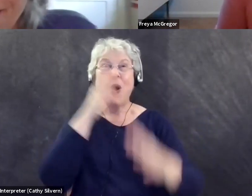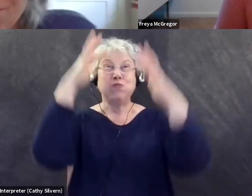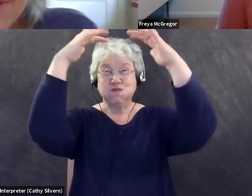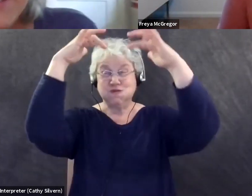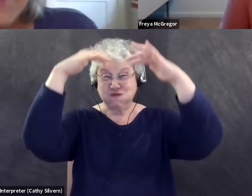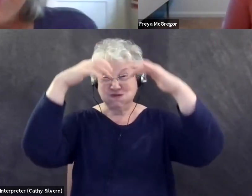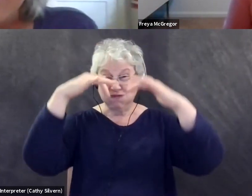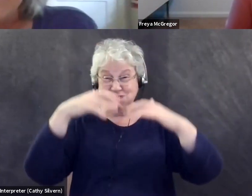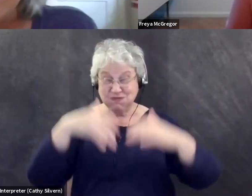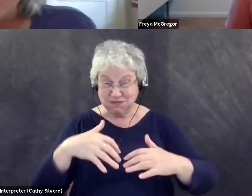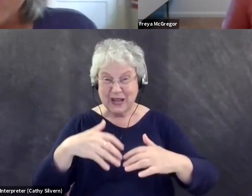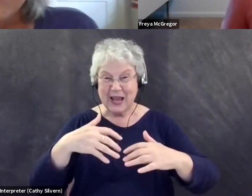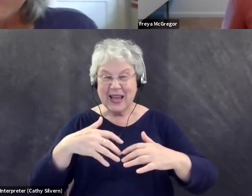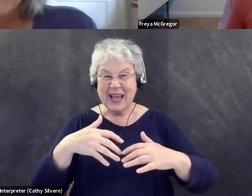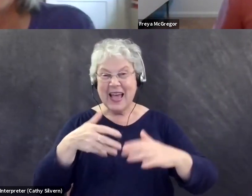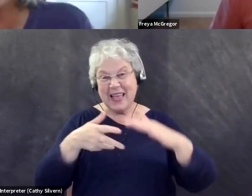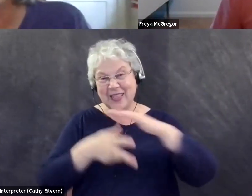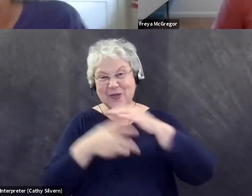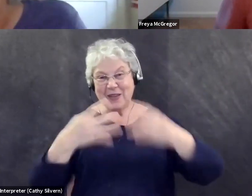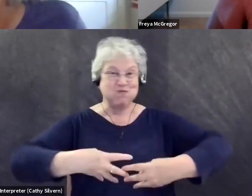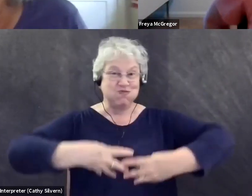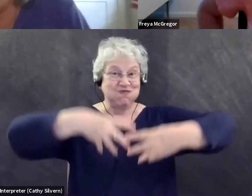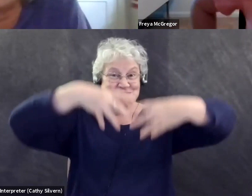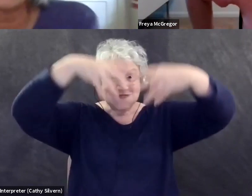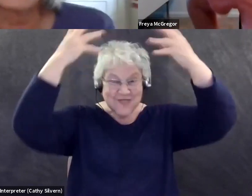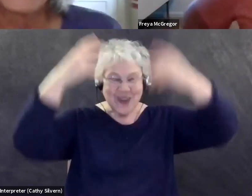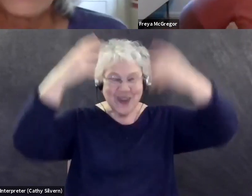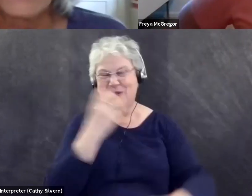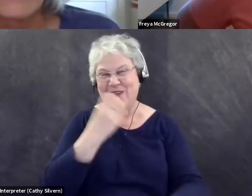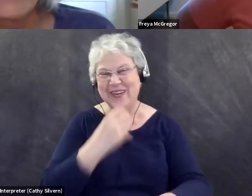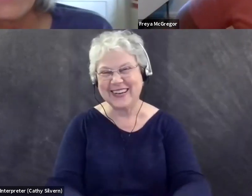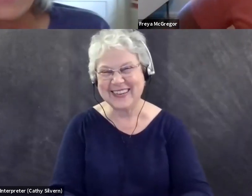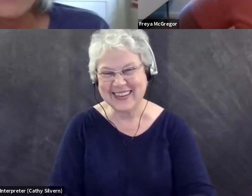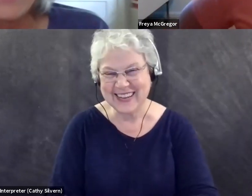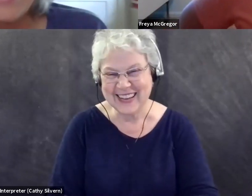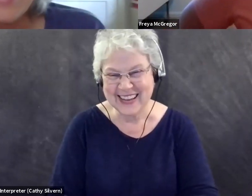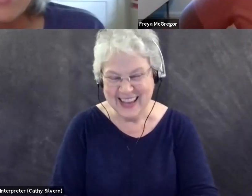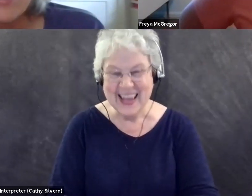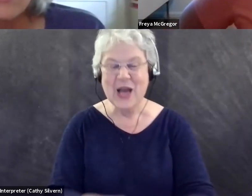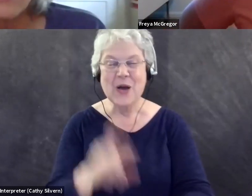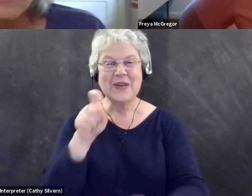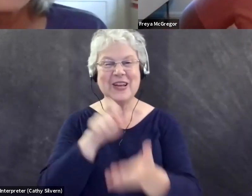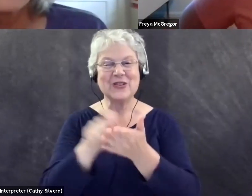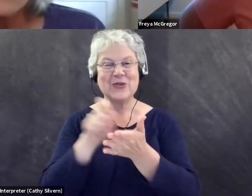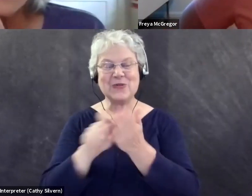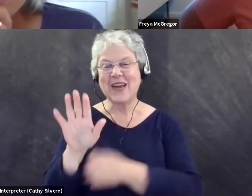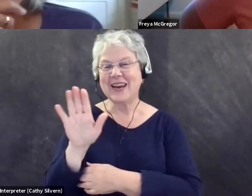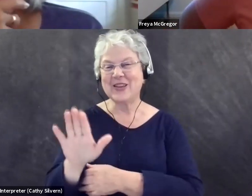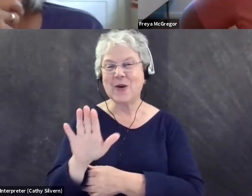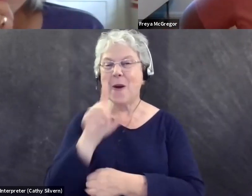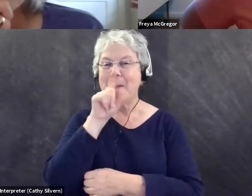came up. Anyway, sorry. It sounds like we need to write up your bird feeder, um,